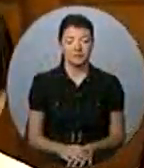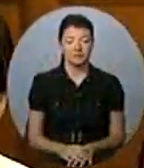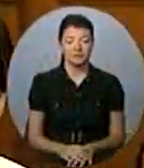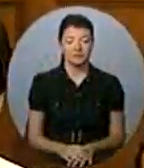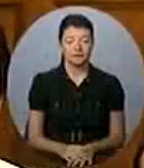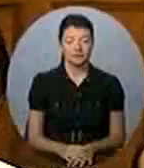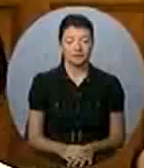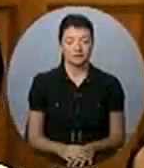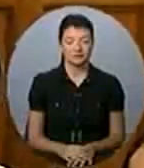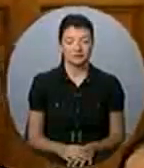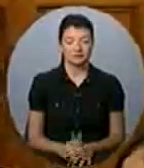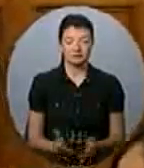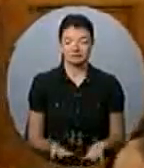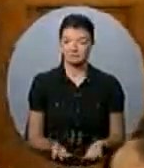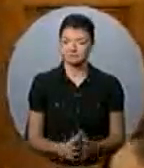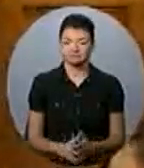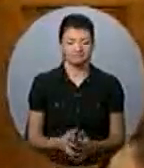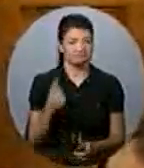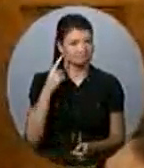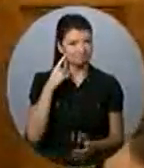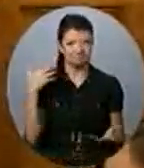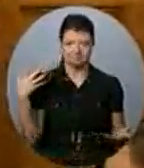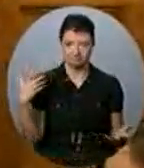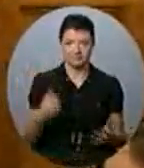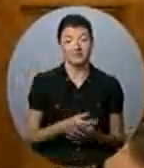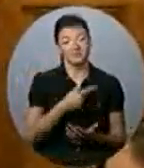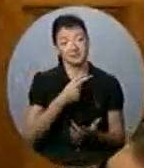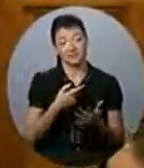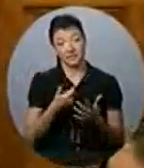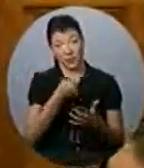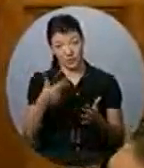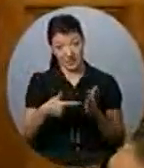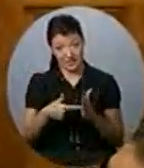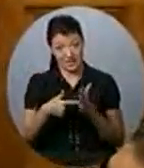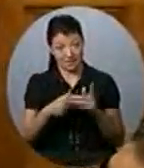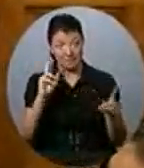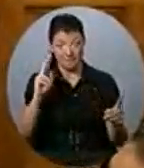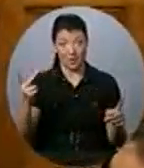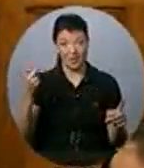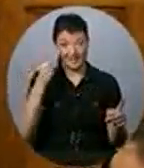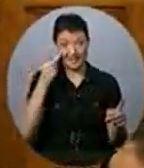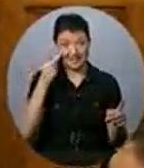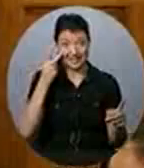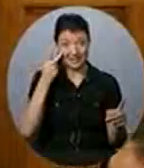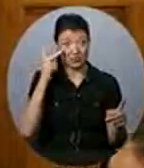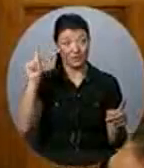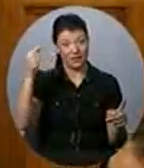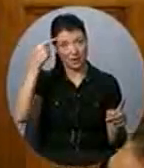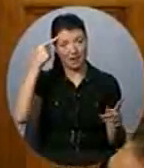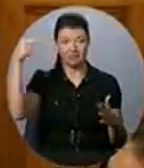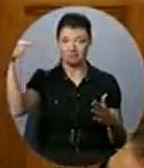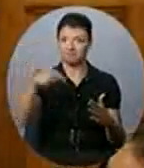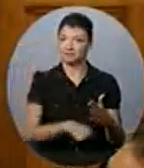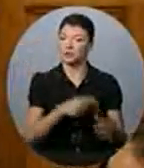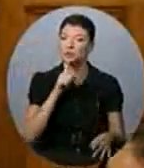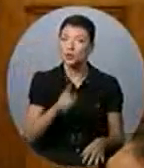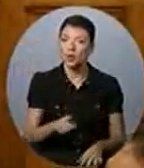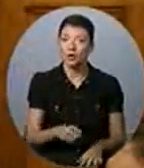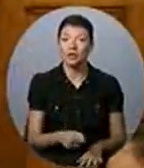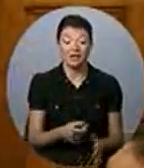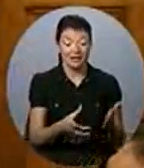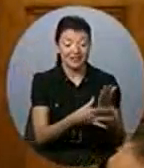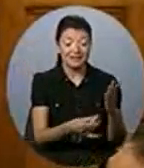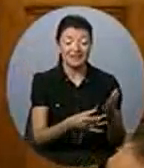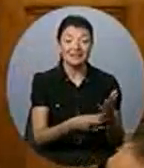environmental policies. The pace of development in the oil sands means that this government won't even meet its own